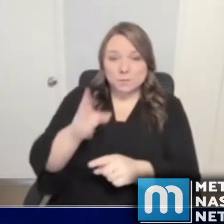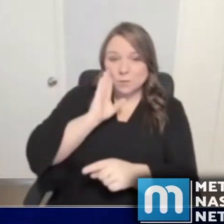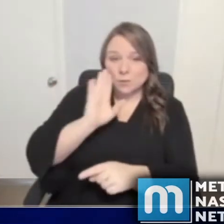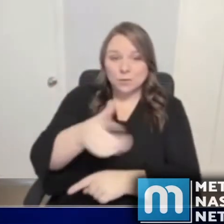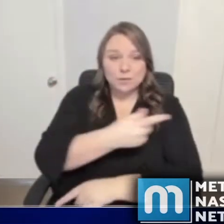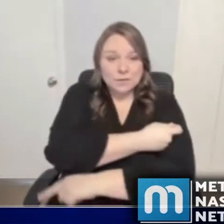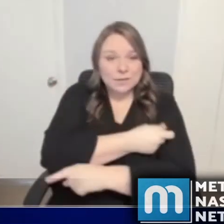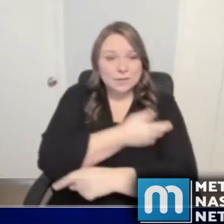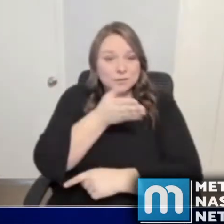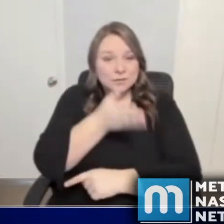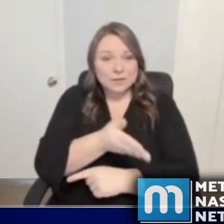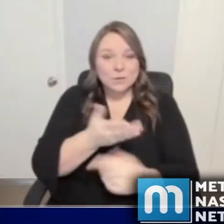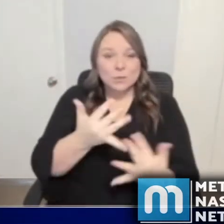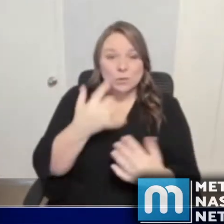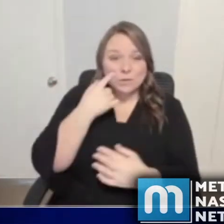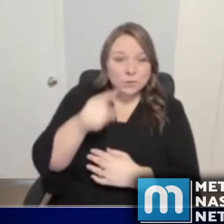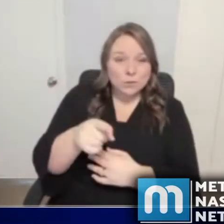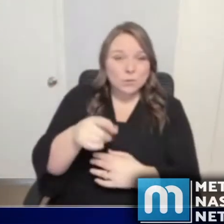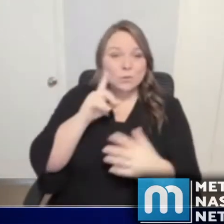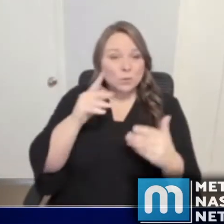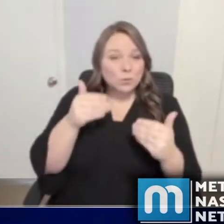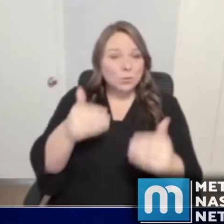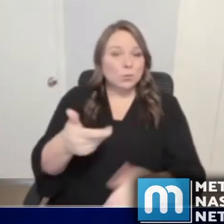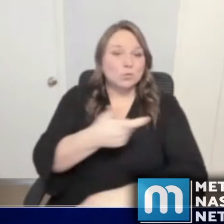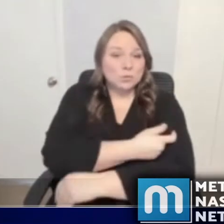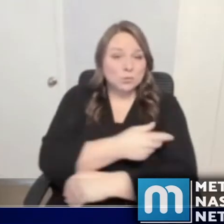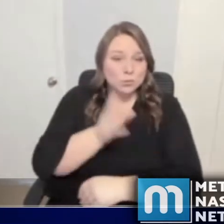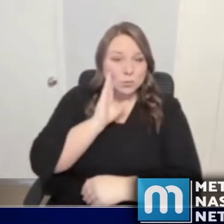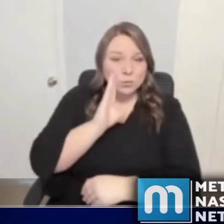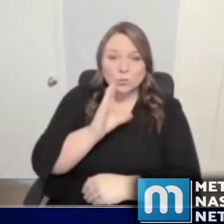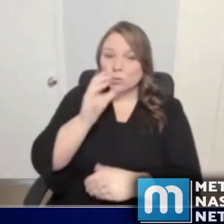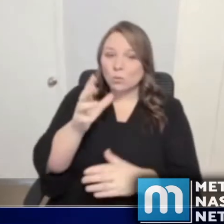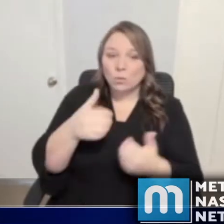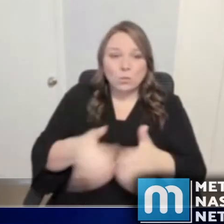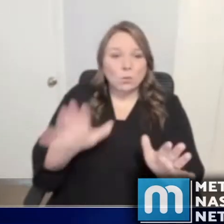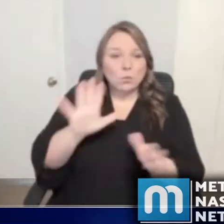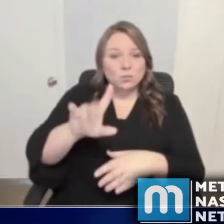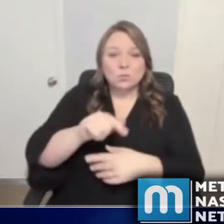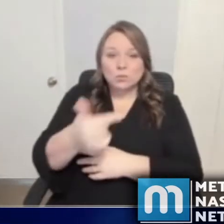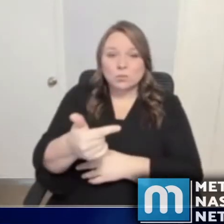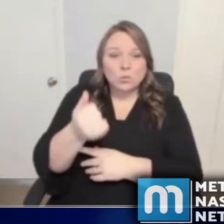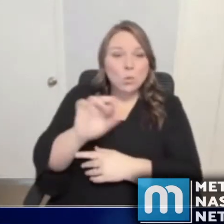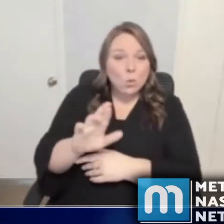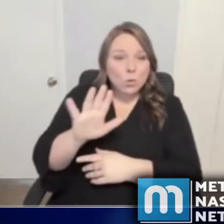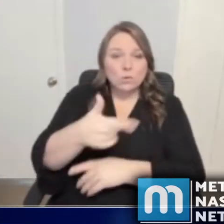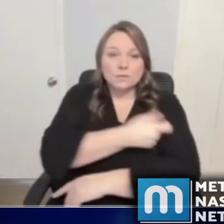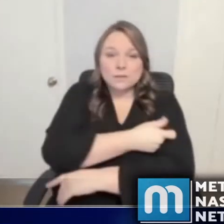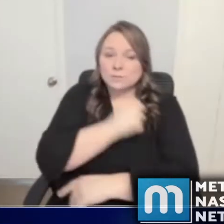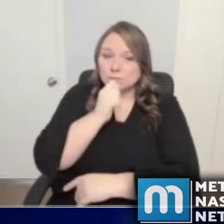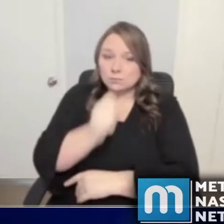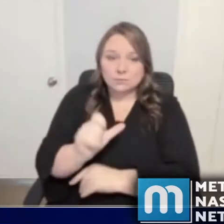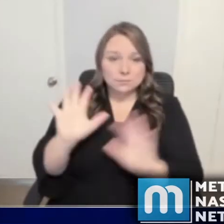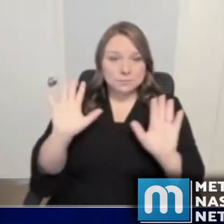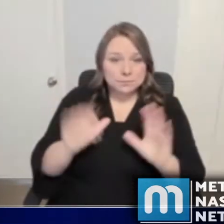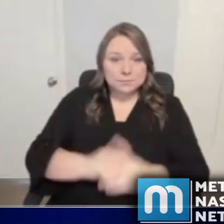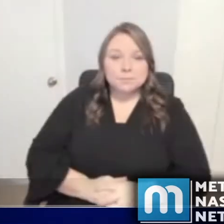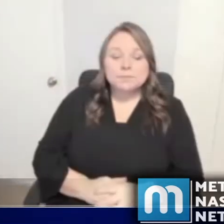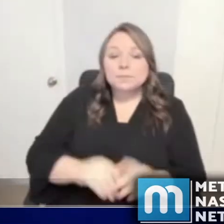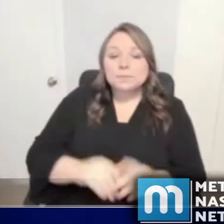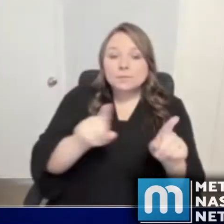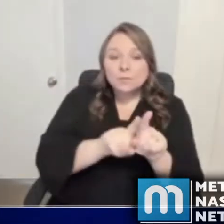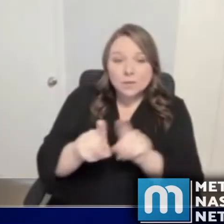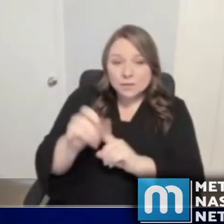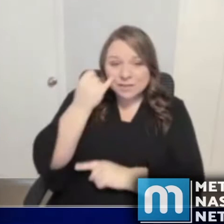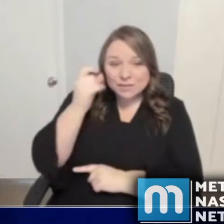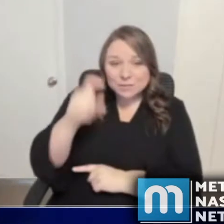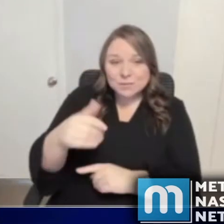there. We will get you vaccinated. You will not lose your turn in line nor your vaccine. Also, if you're supposed to receive